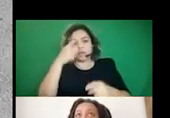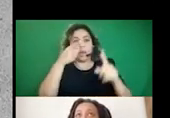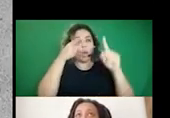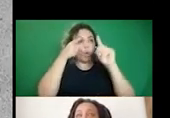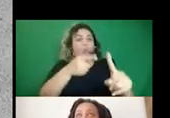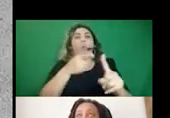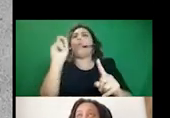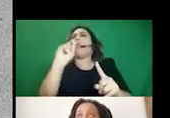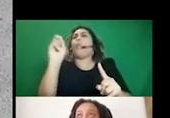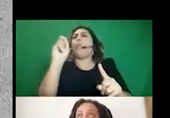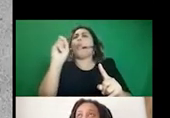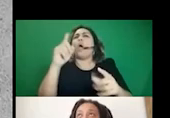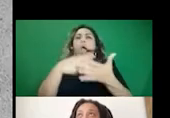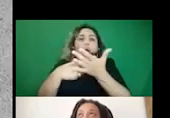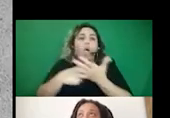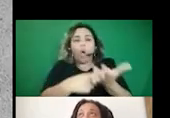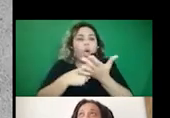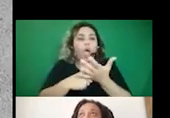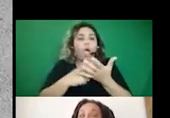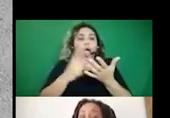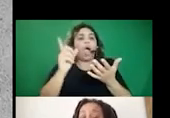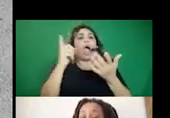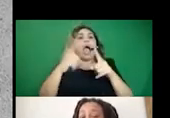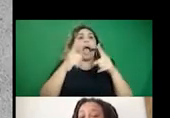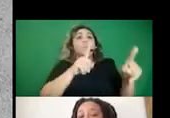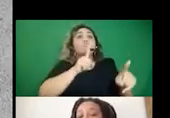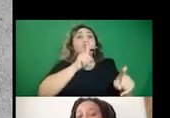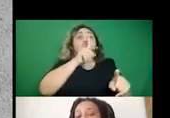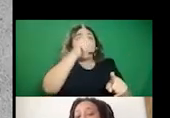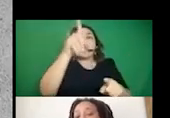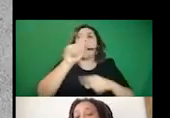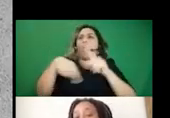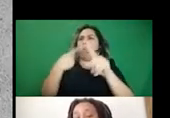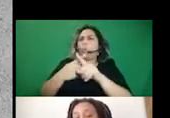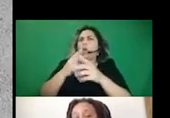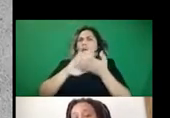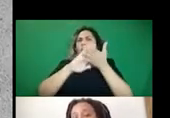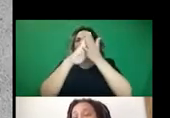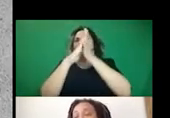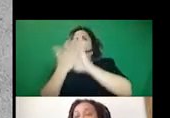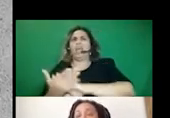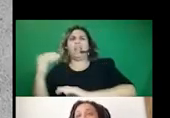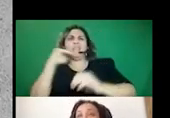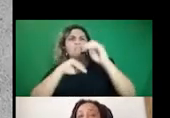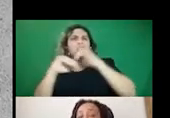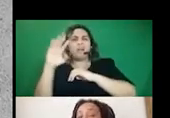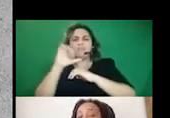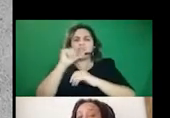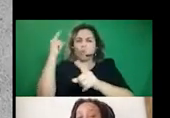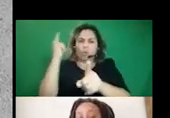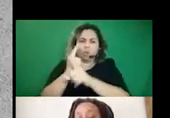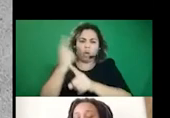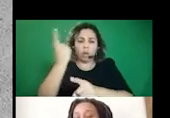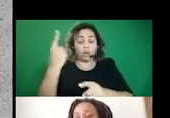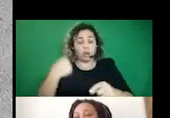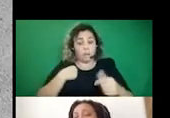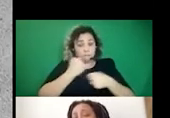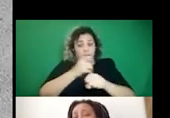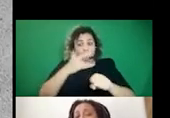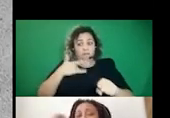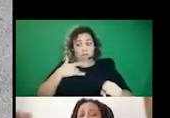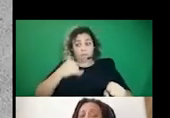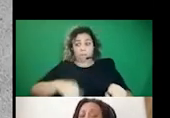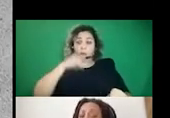where the conversations are authentic and when they become inauthentic, but it also makes me really proud because